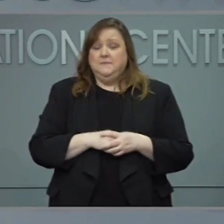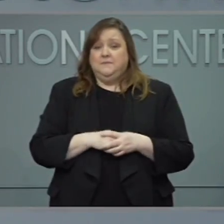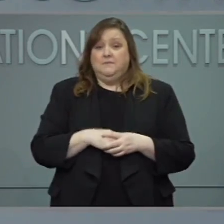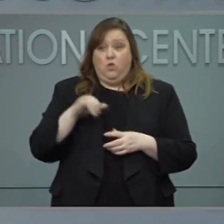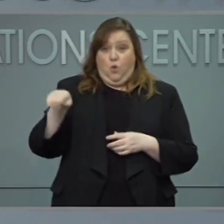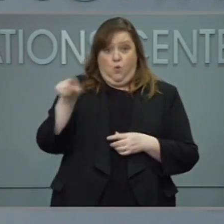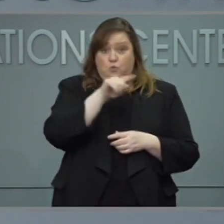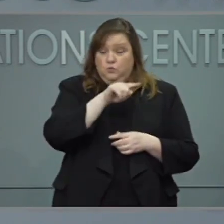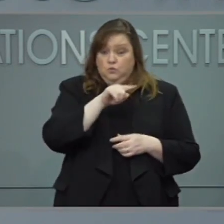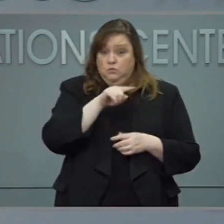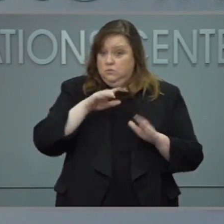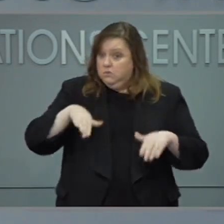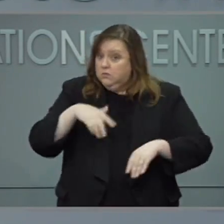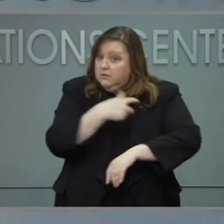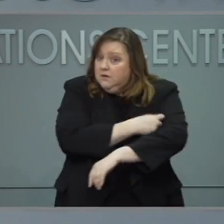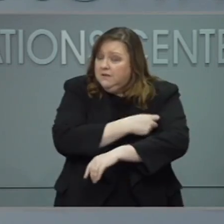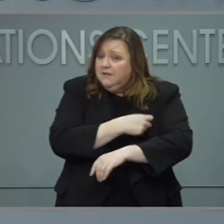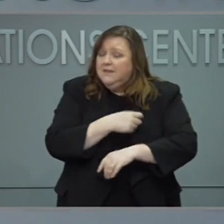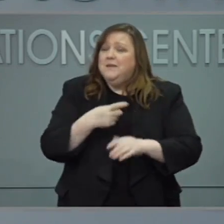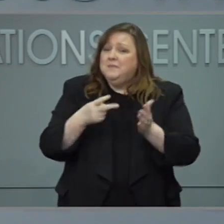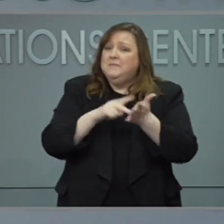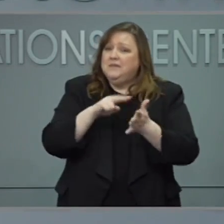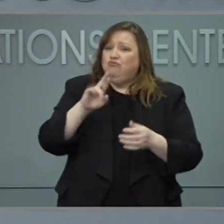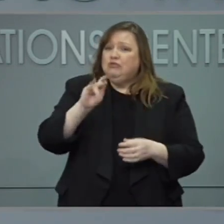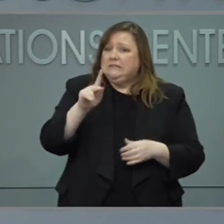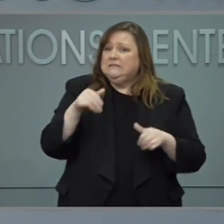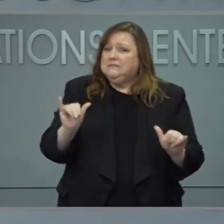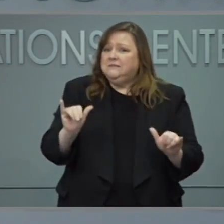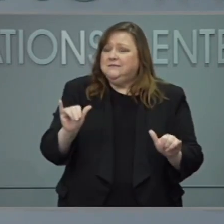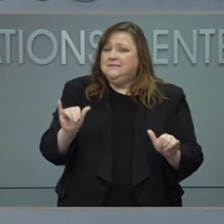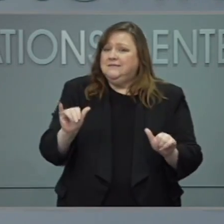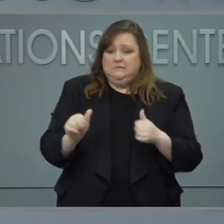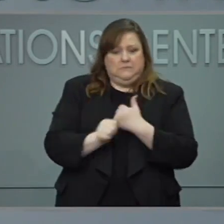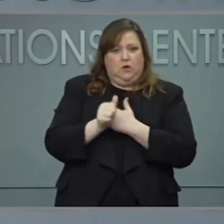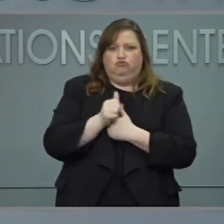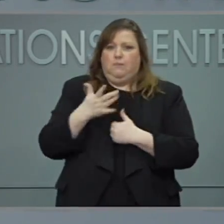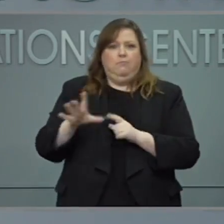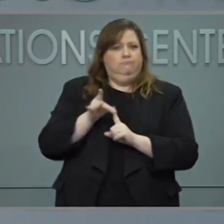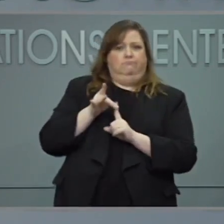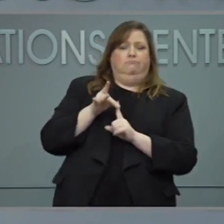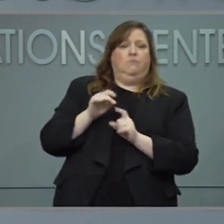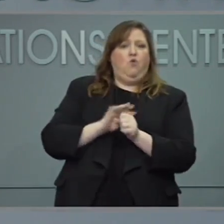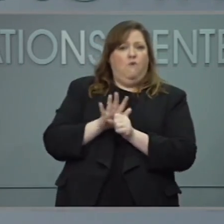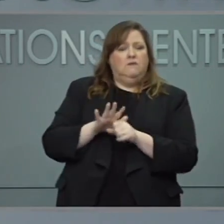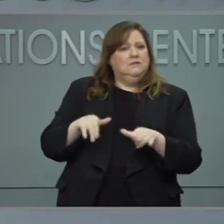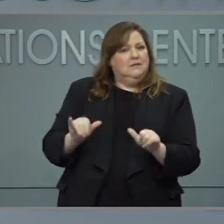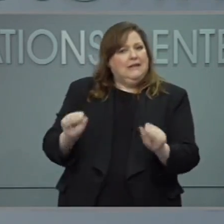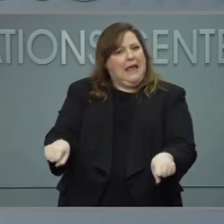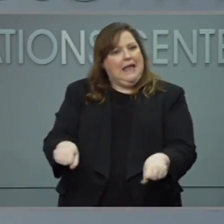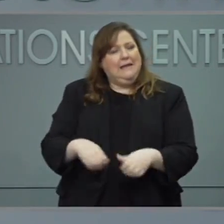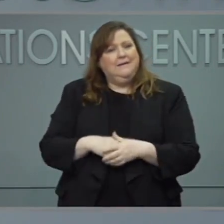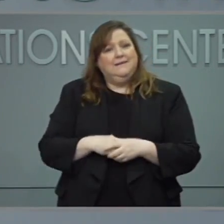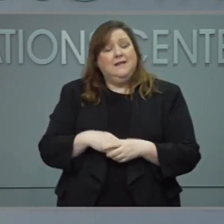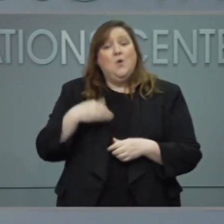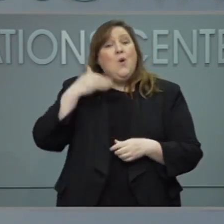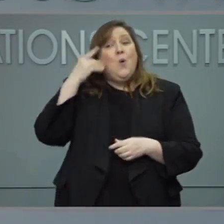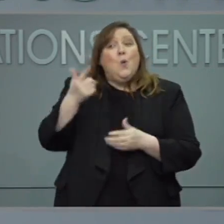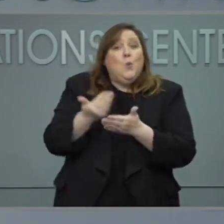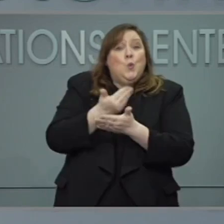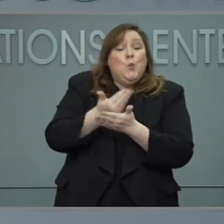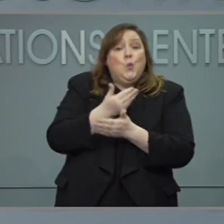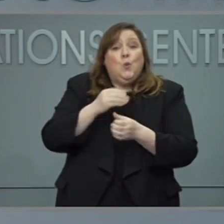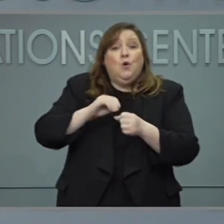you still have a risk of getting COVID. And we know that these variants that we have seen are even more contagious